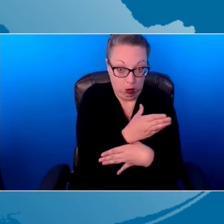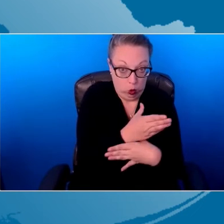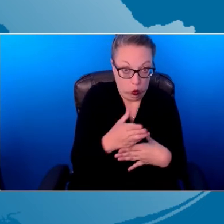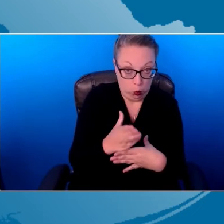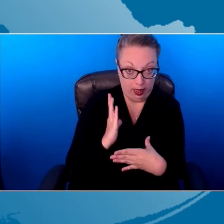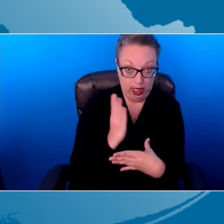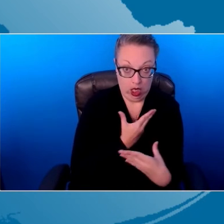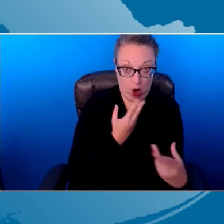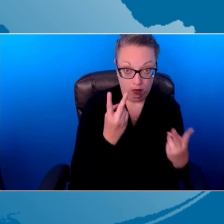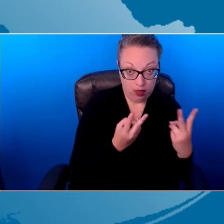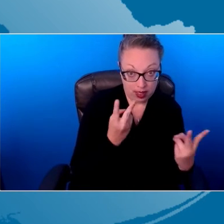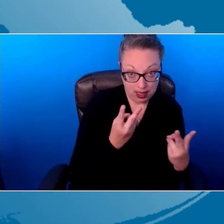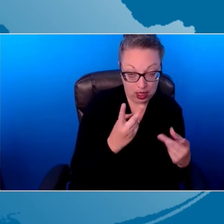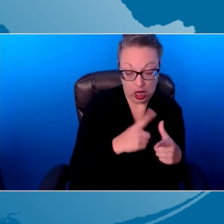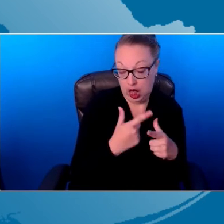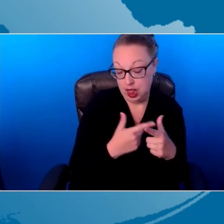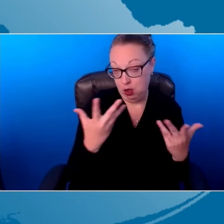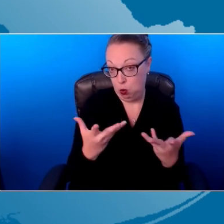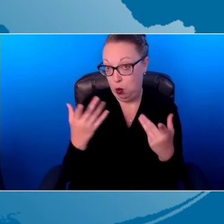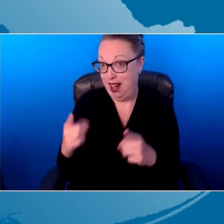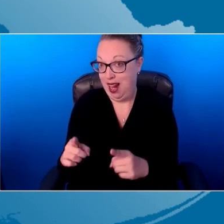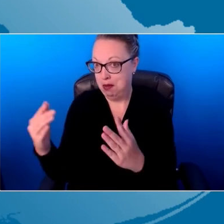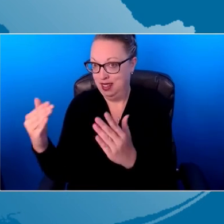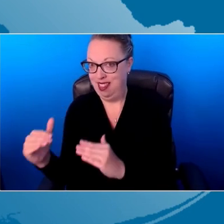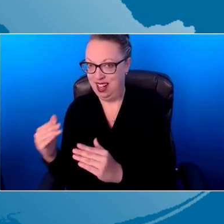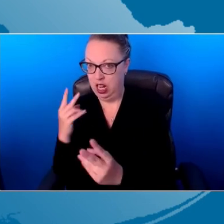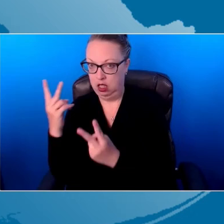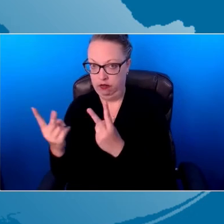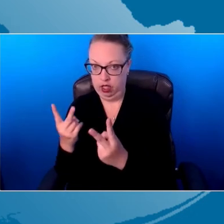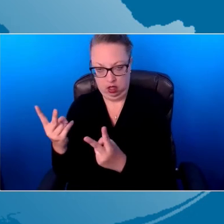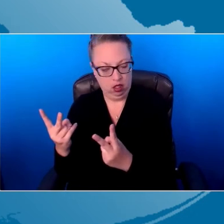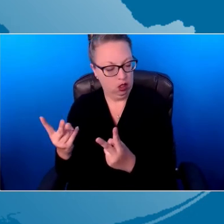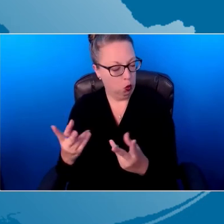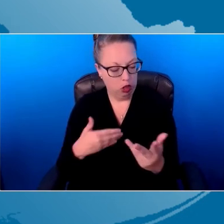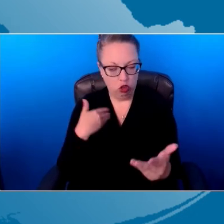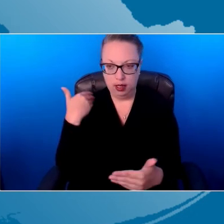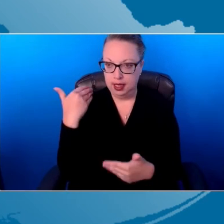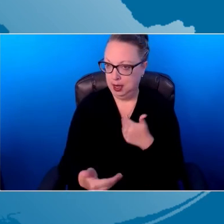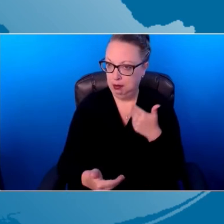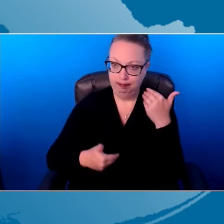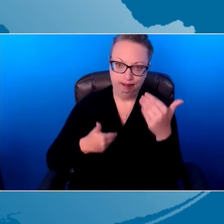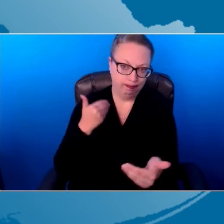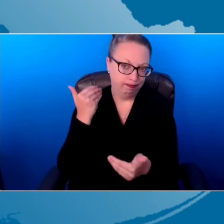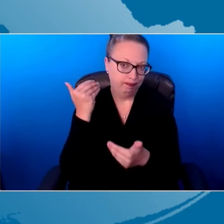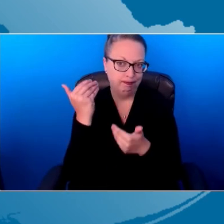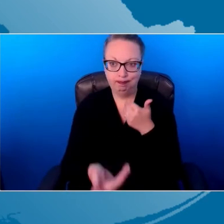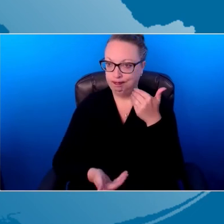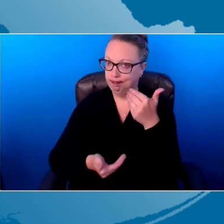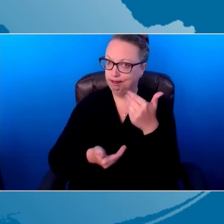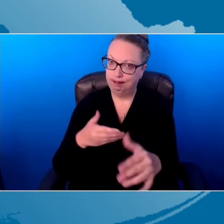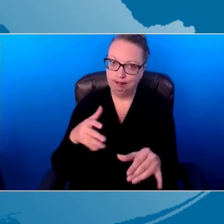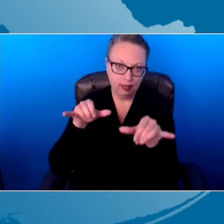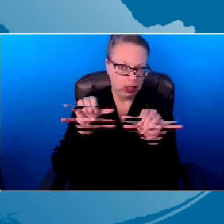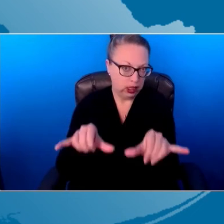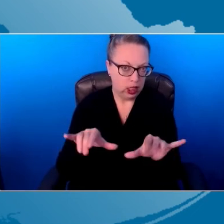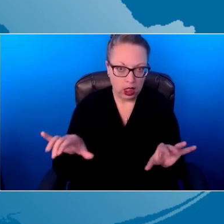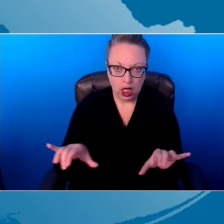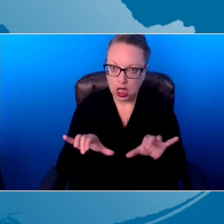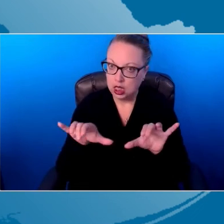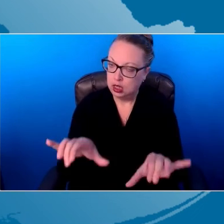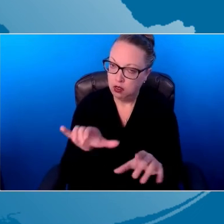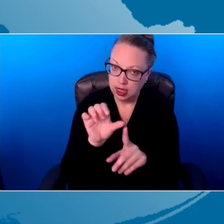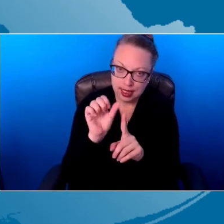So we just keep rolling it forward. We use coaching to keep rolling it forward, to stay in activity settings, to help the parent